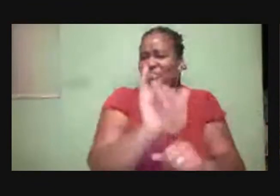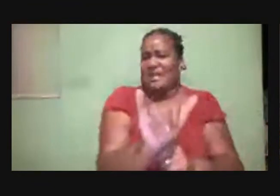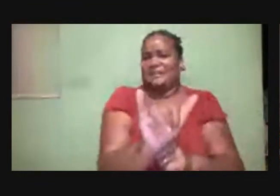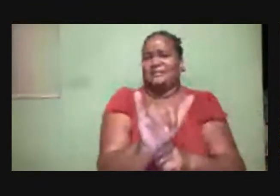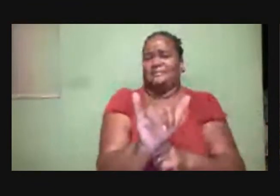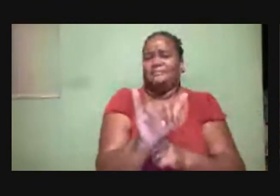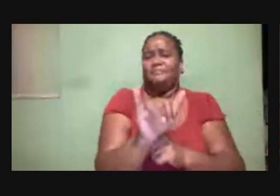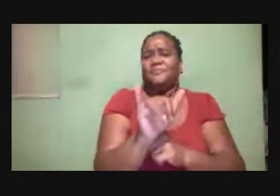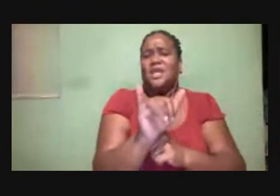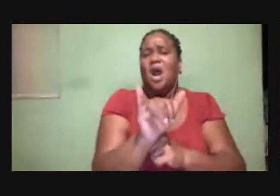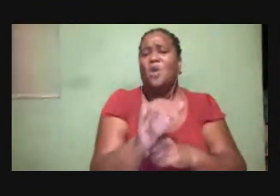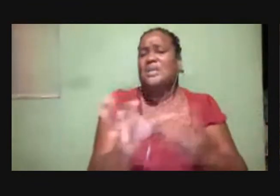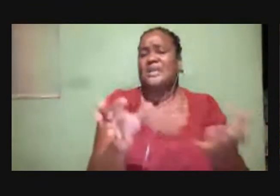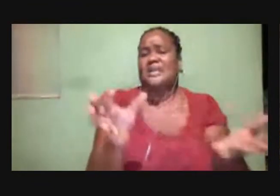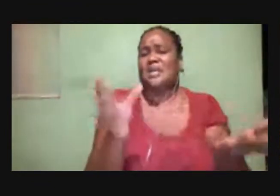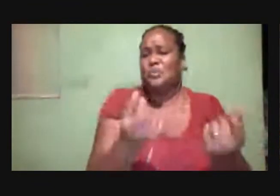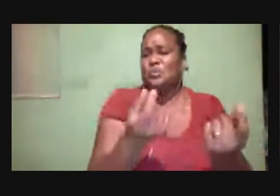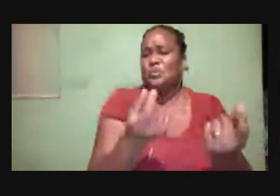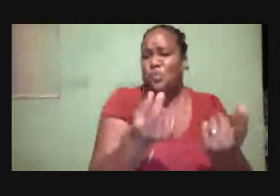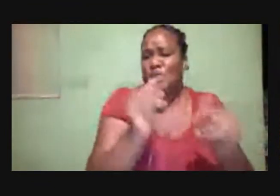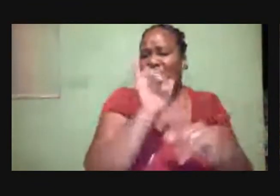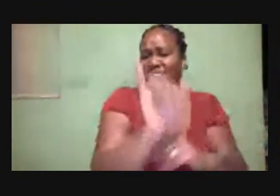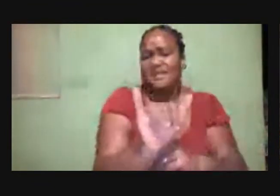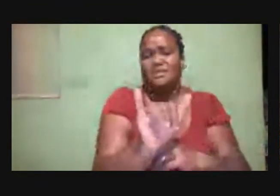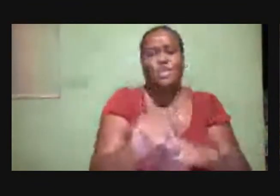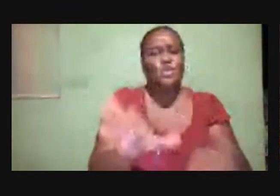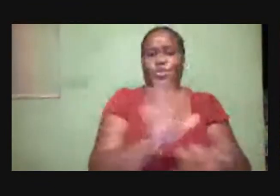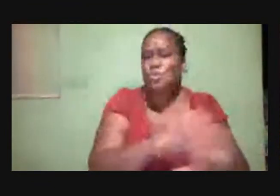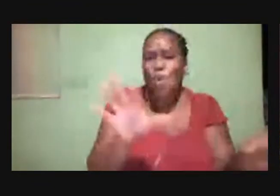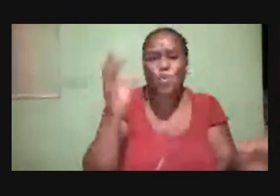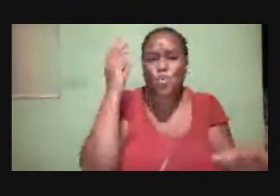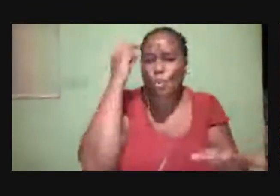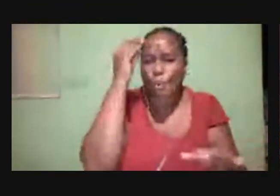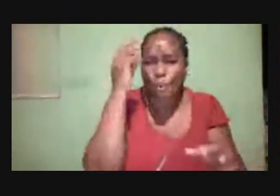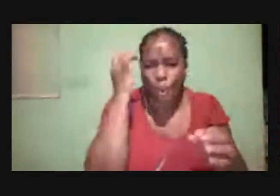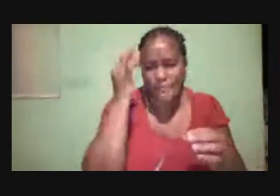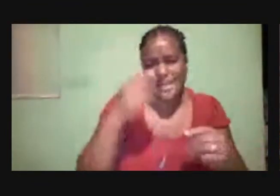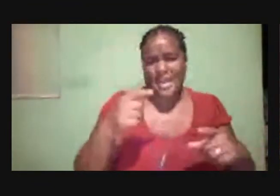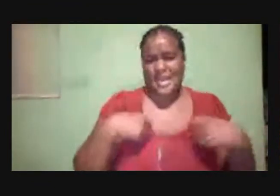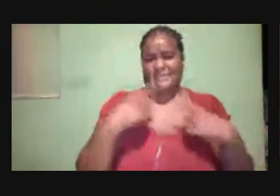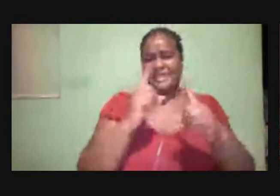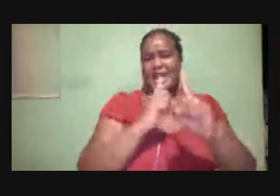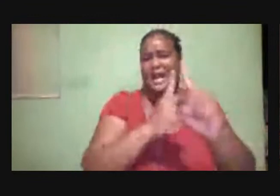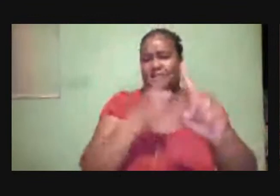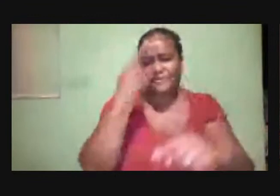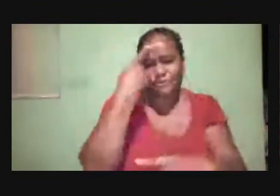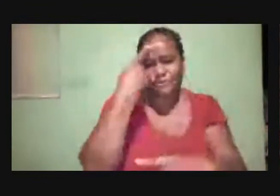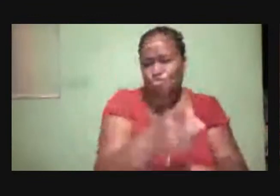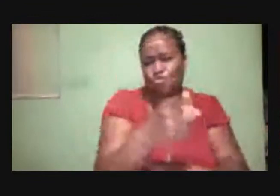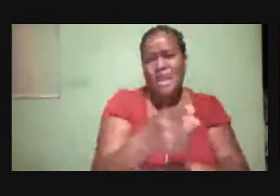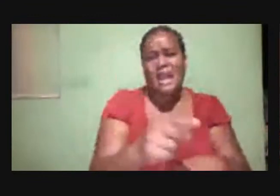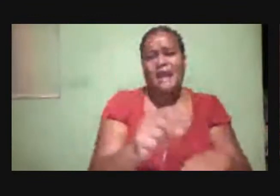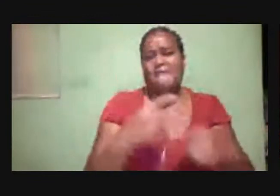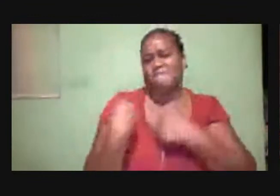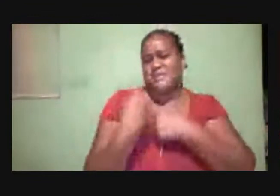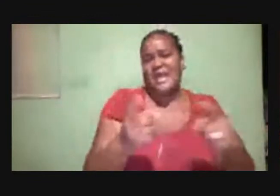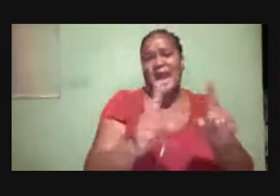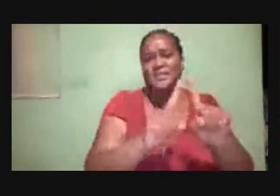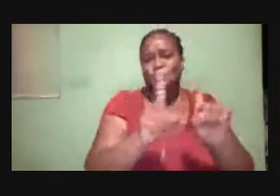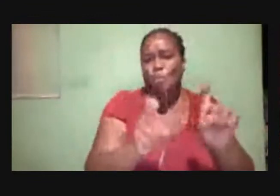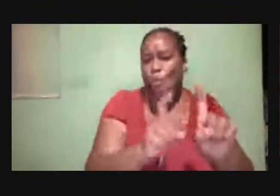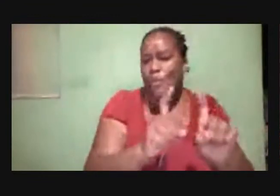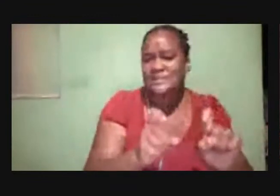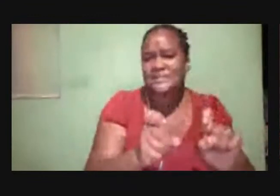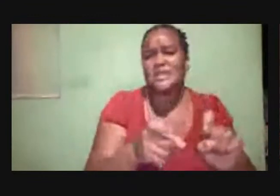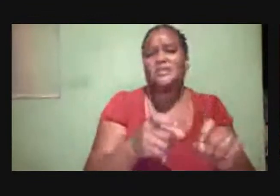to contribute? Well, you don't worry. I have the answer here for you. I've been asking you questions. And now